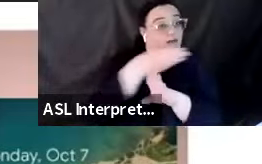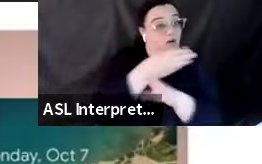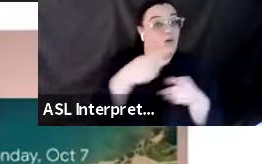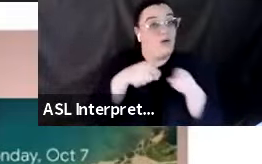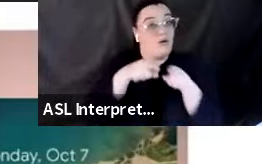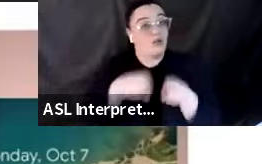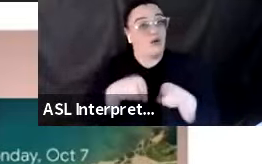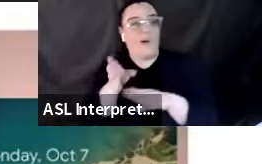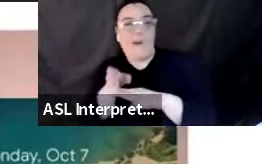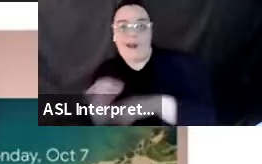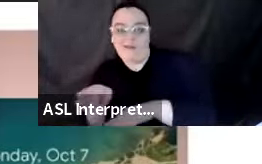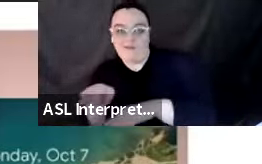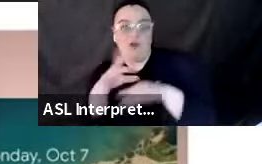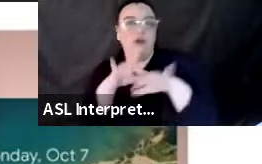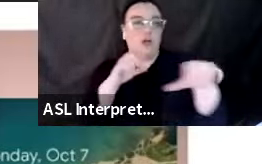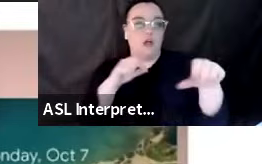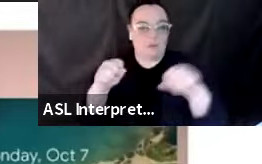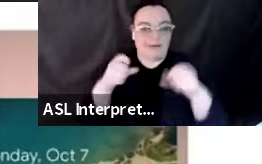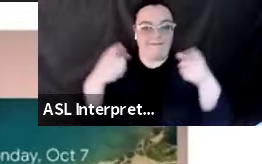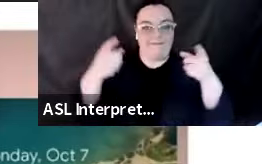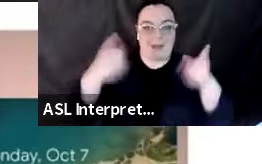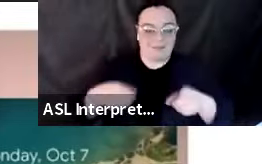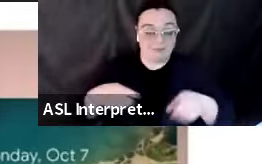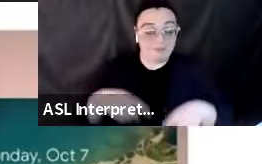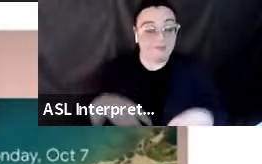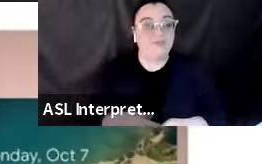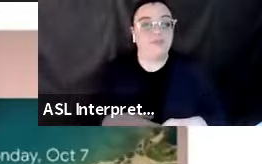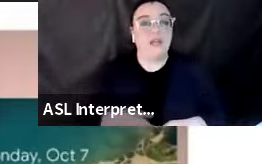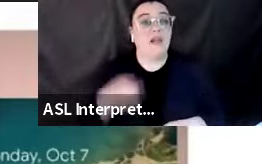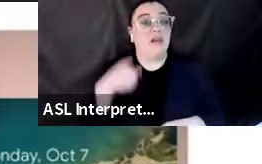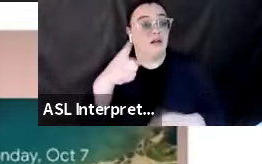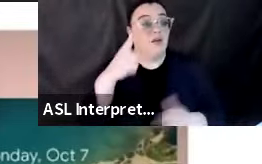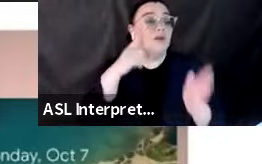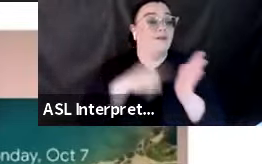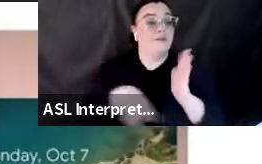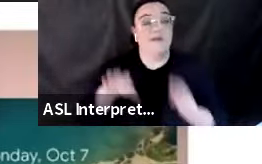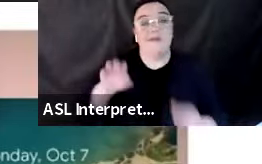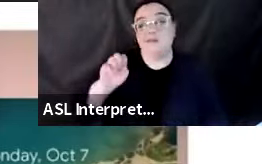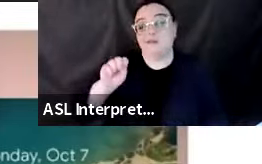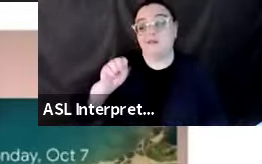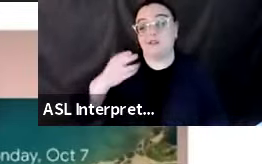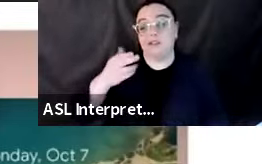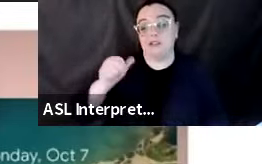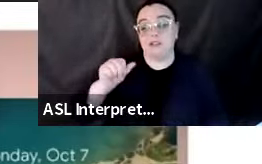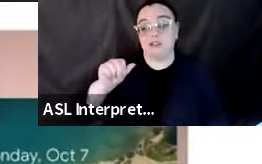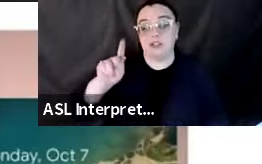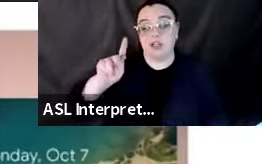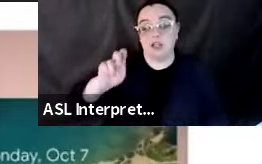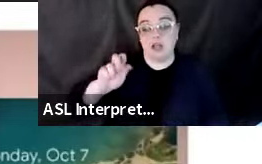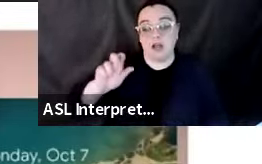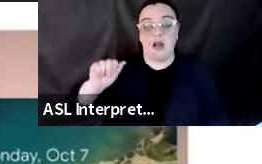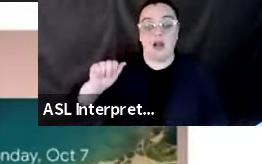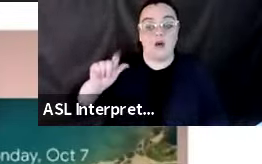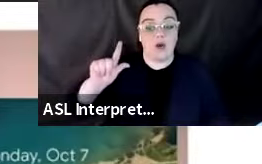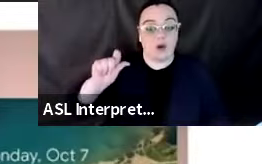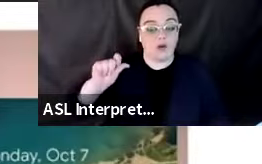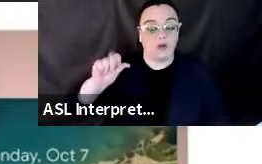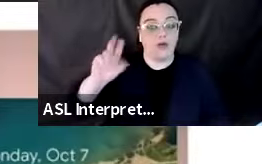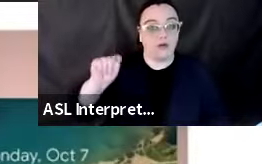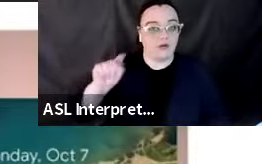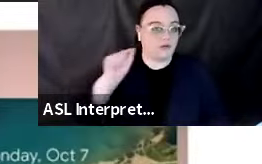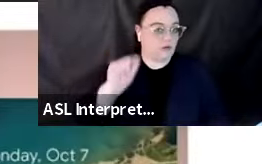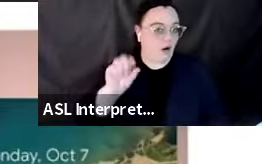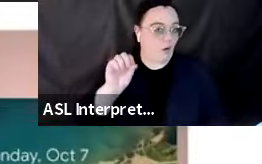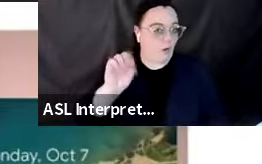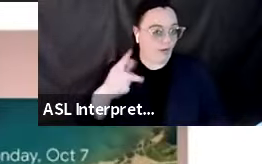after the quake happened. You can go to ShakeAlert.org to see a list of those approved groups that